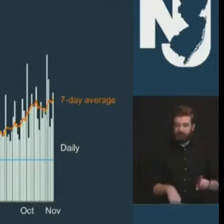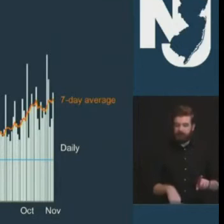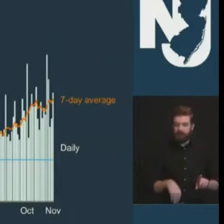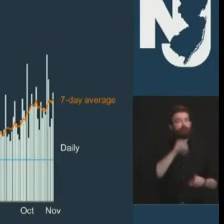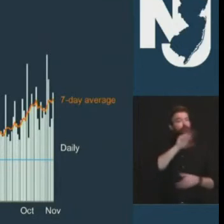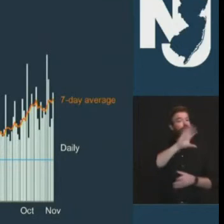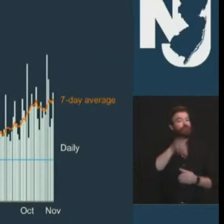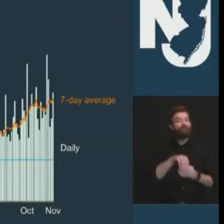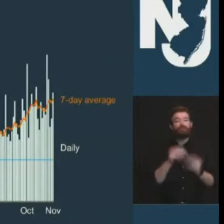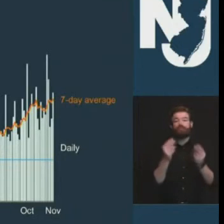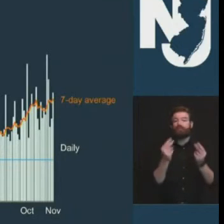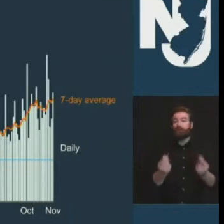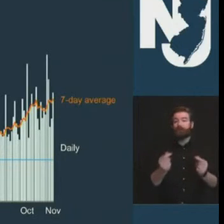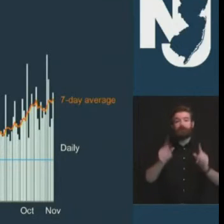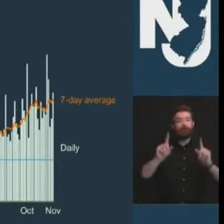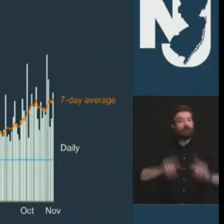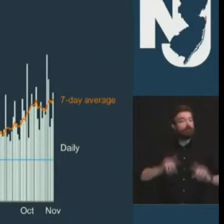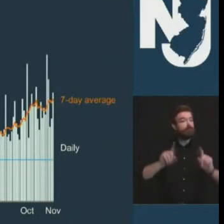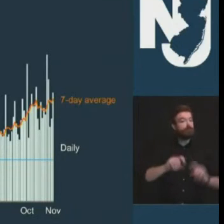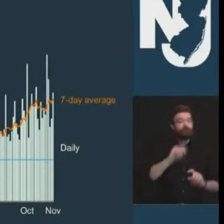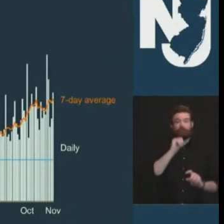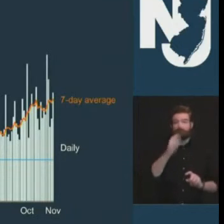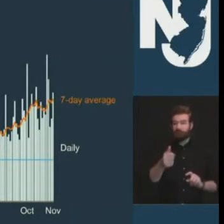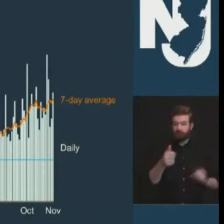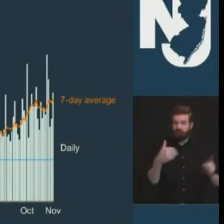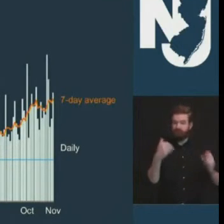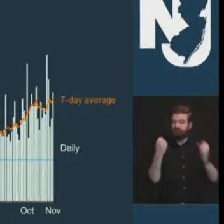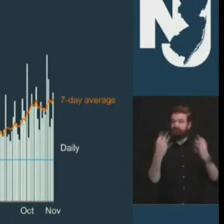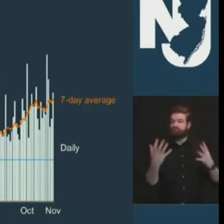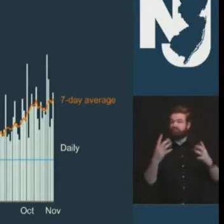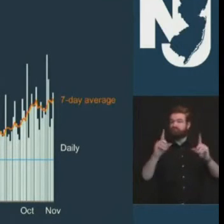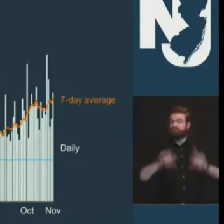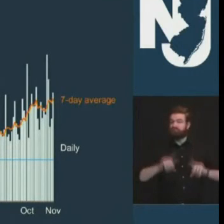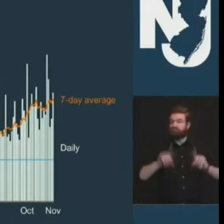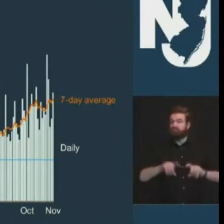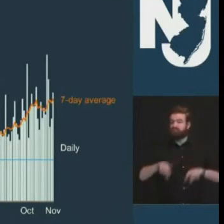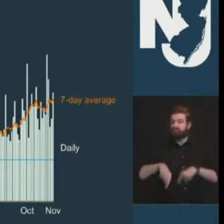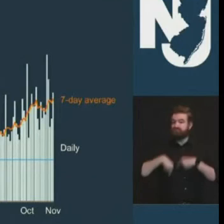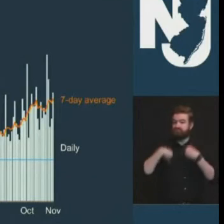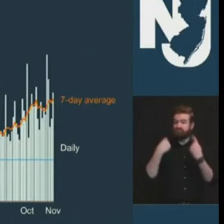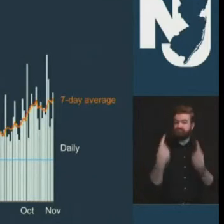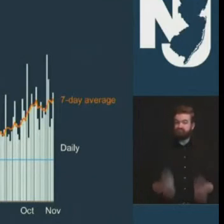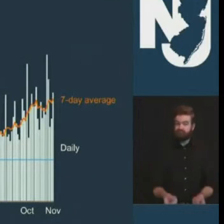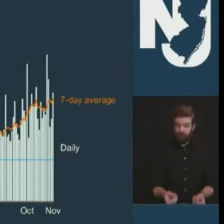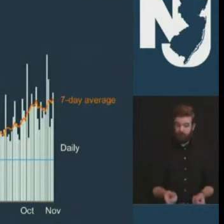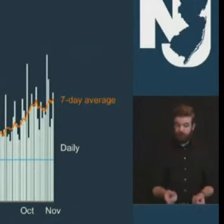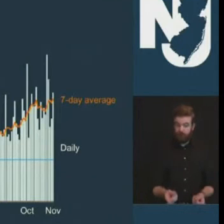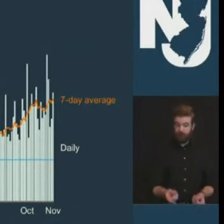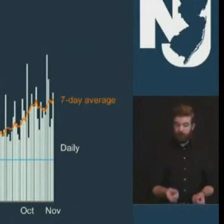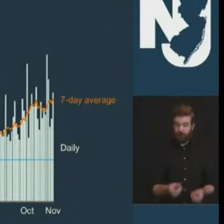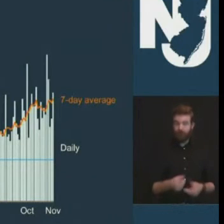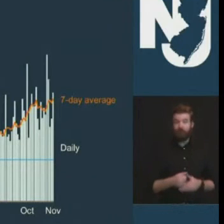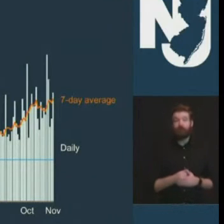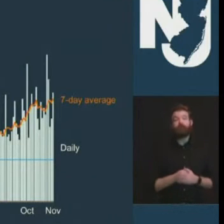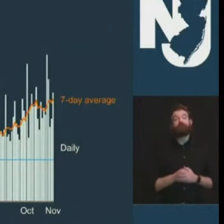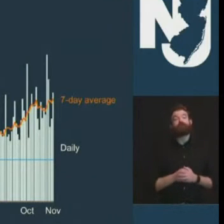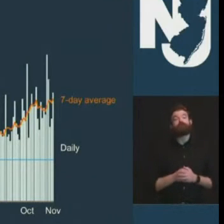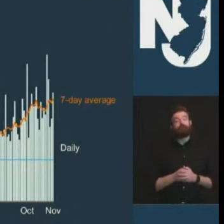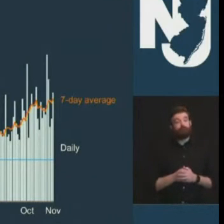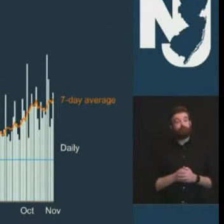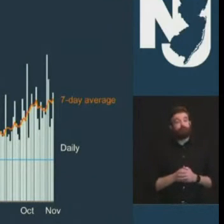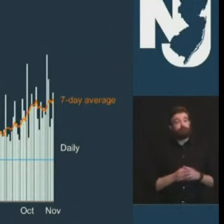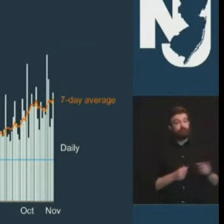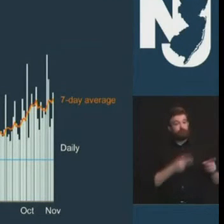you can also see some days with the numbers of i guess it's this chart part of me the number of tests generally drops off these are